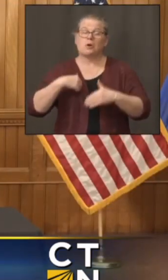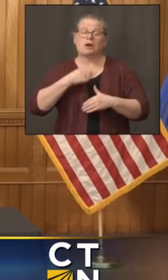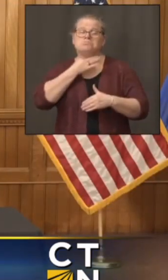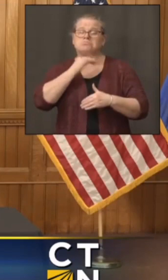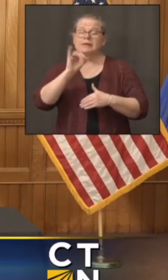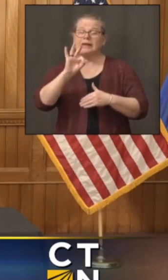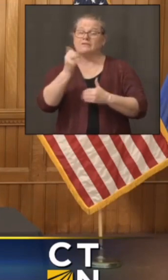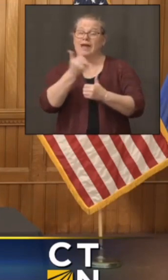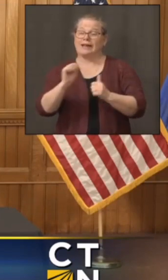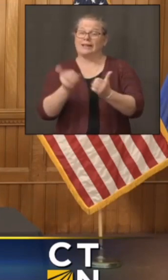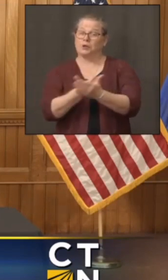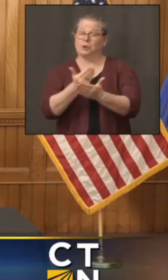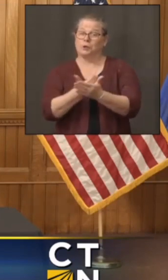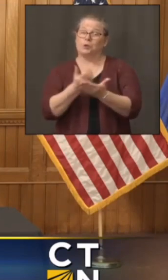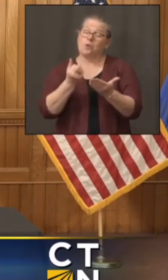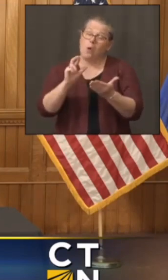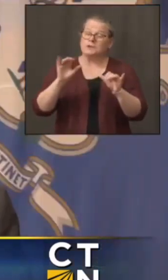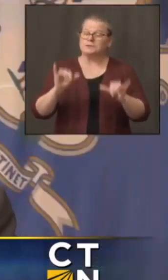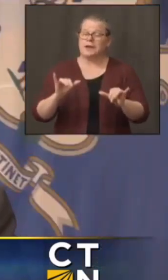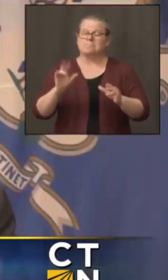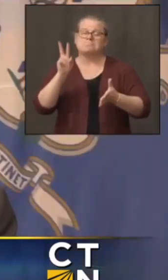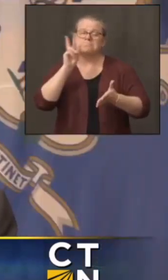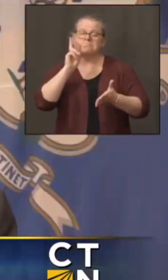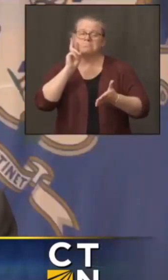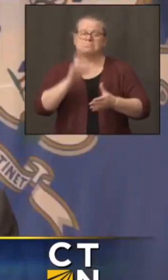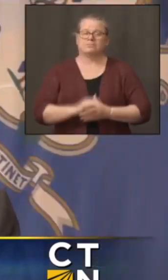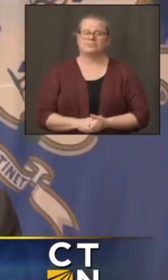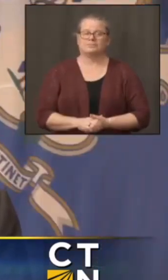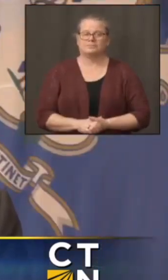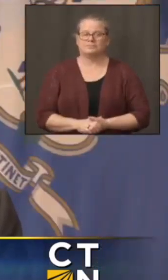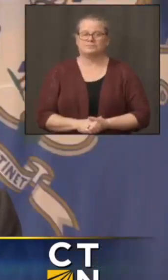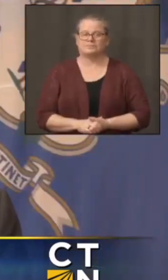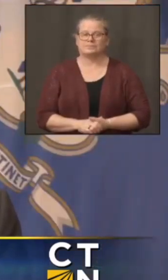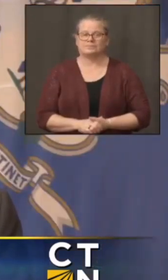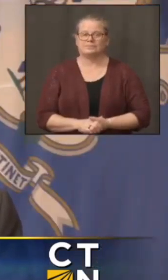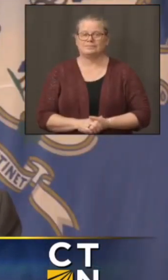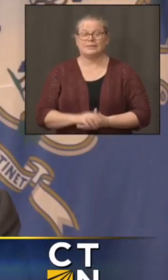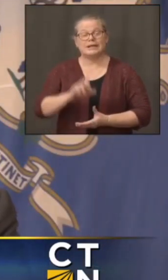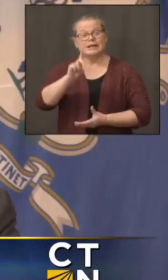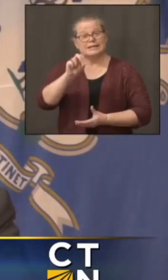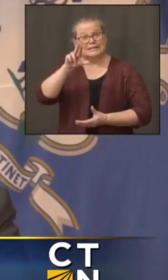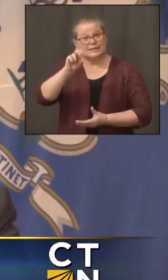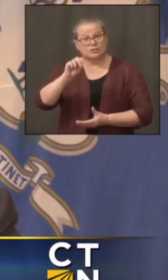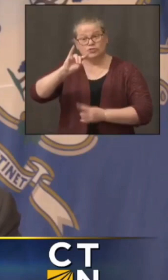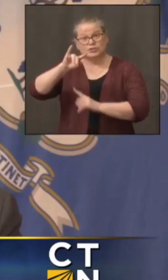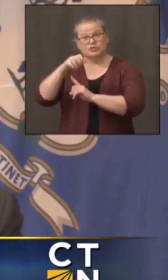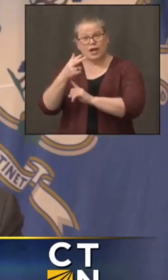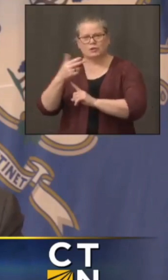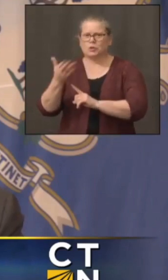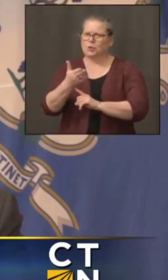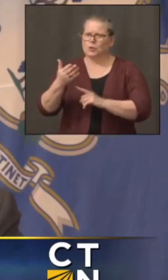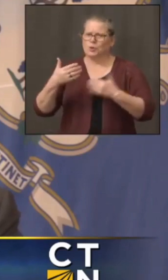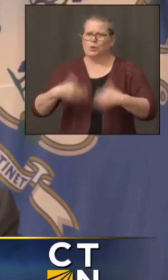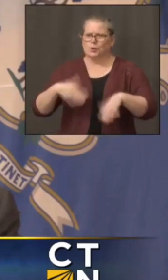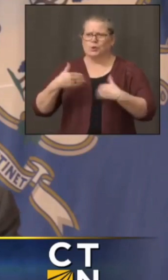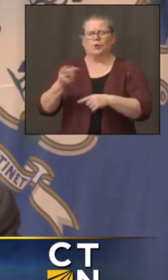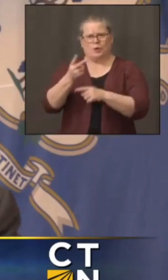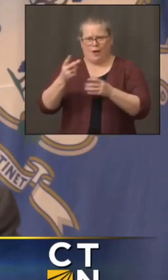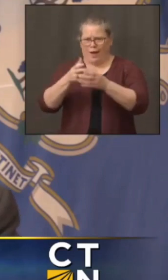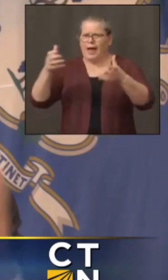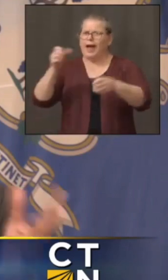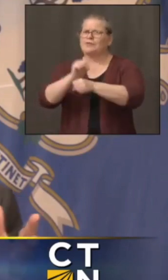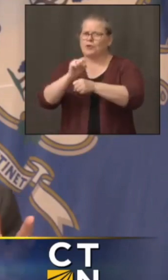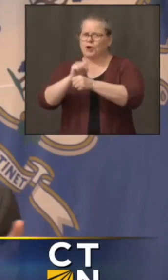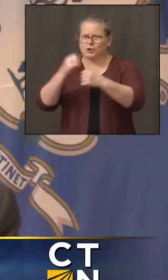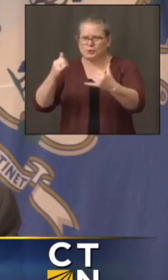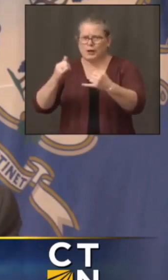All right. I got to say, Deirdre and Josh, you did a lot of overtime work today and Melissa and Paul. Thank you.